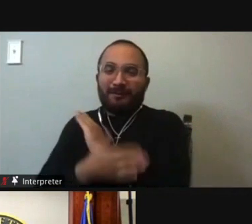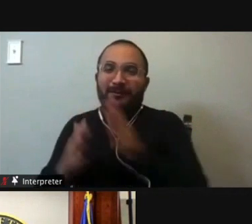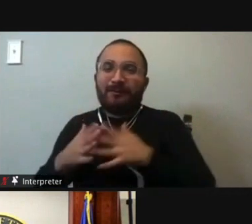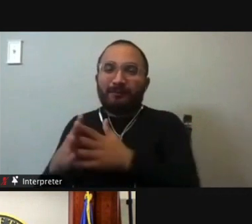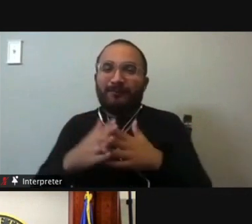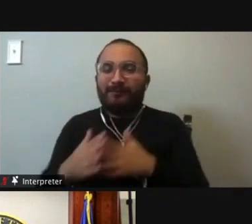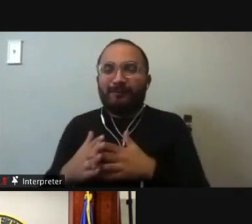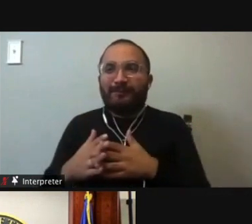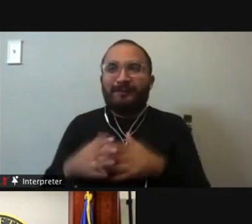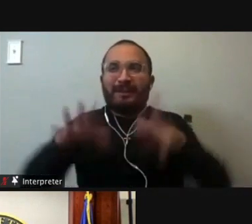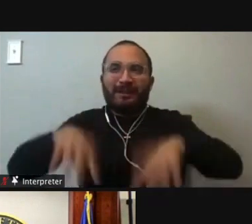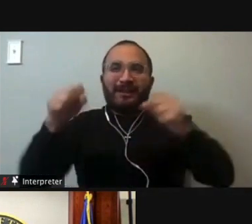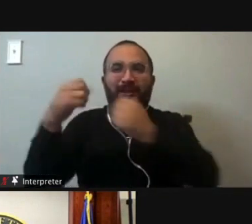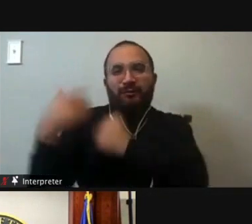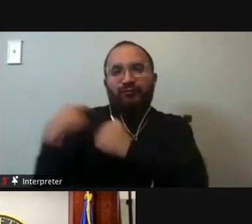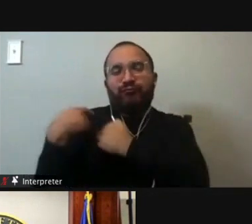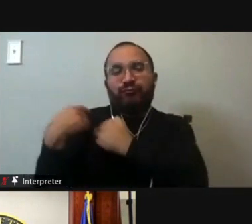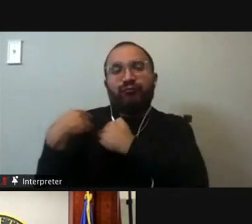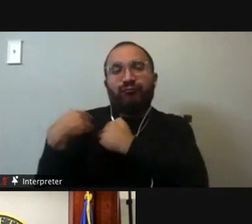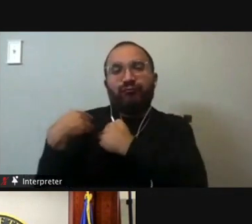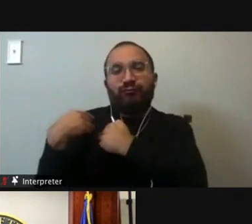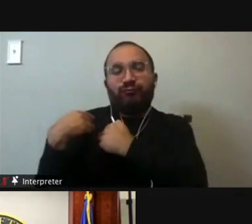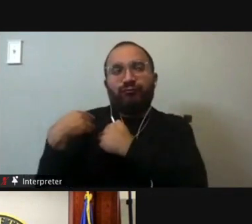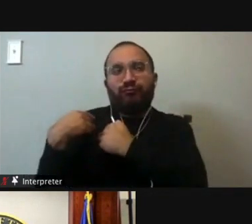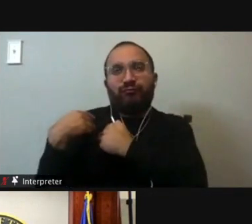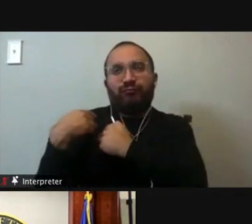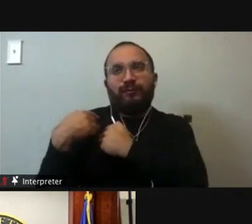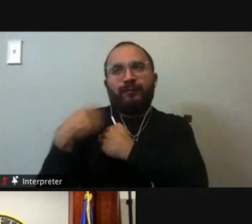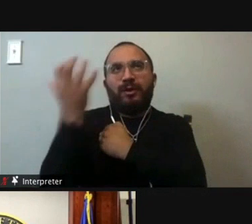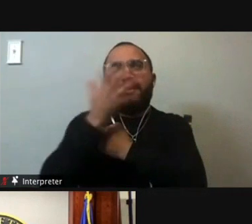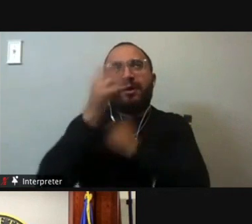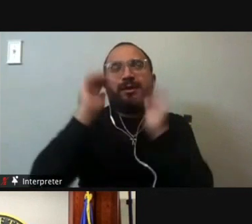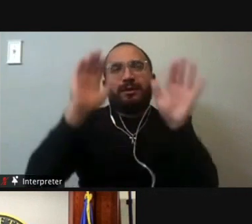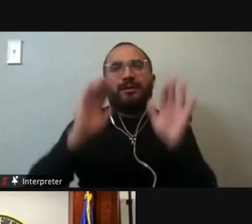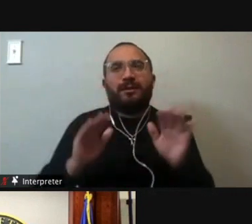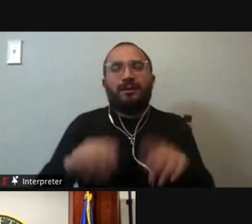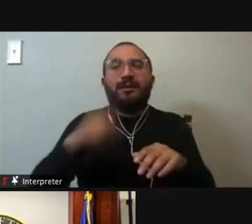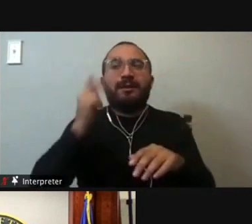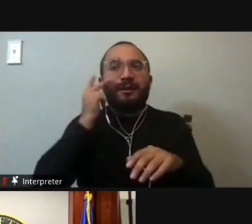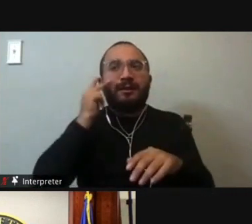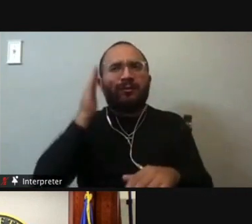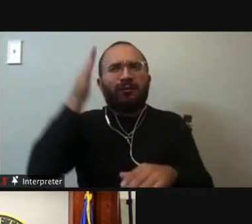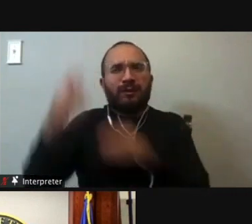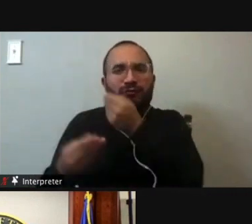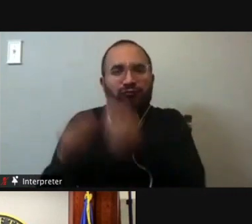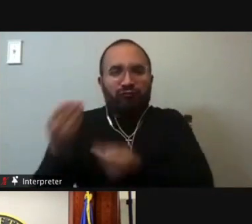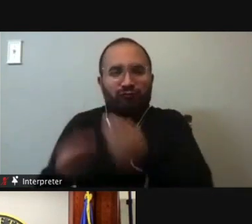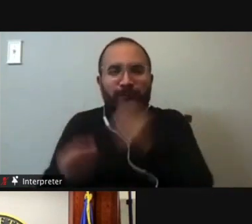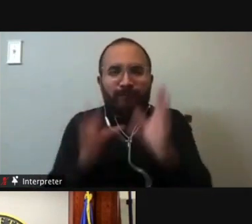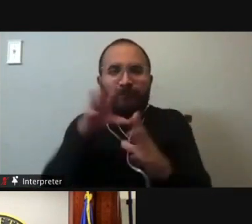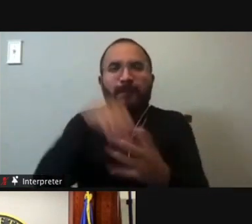take on that responsibility. It's an obligation, I believe, that you have to, for future generations to get